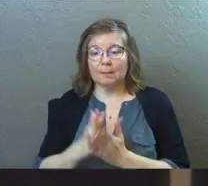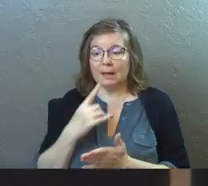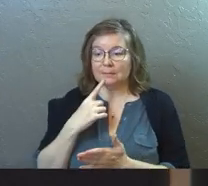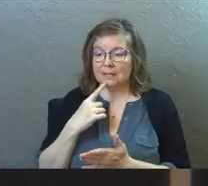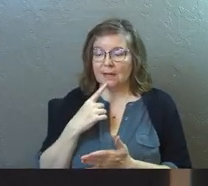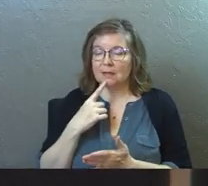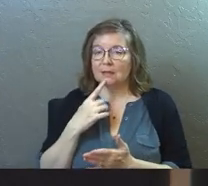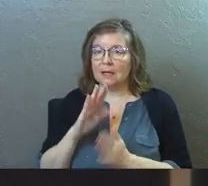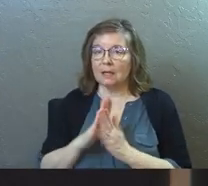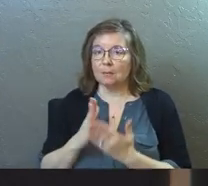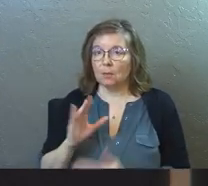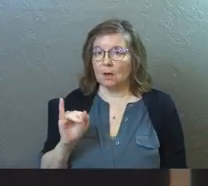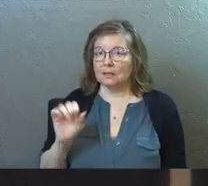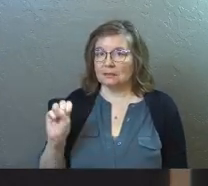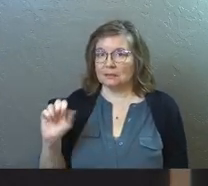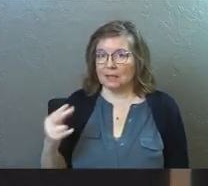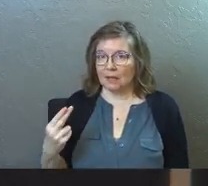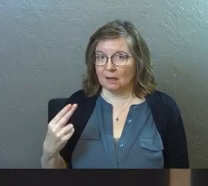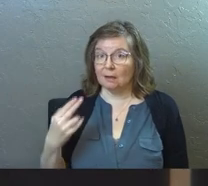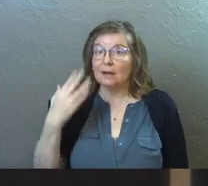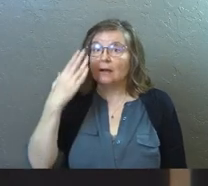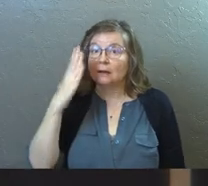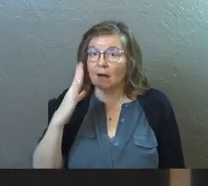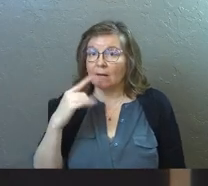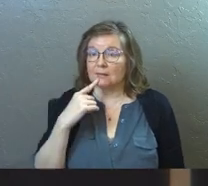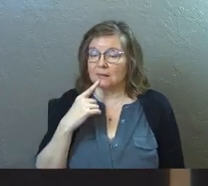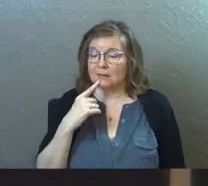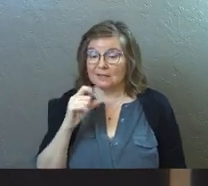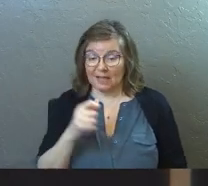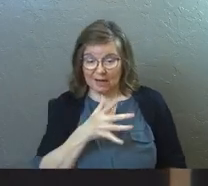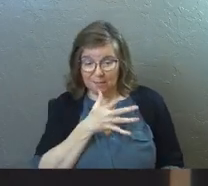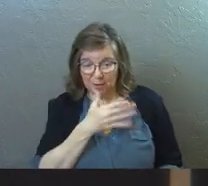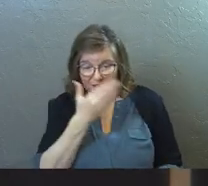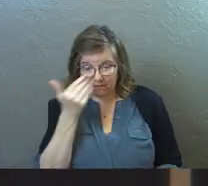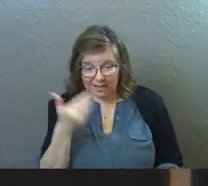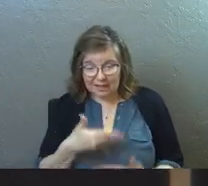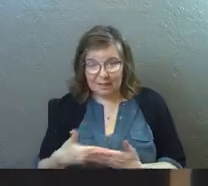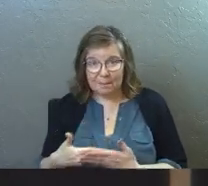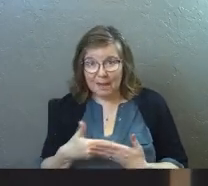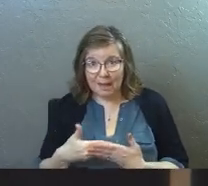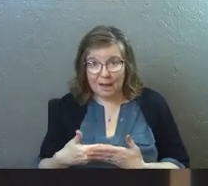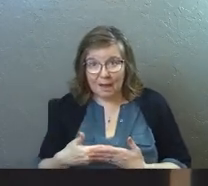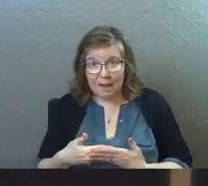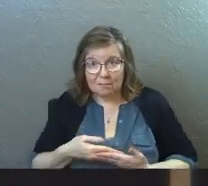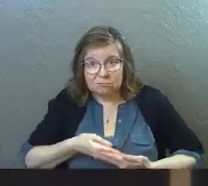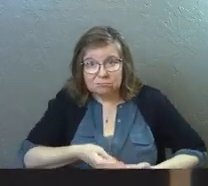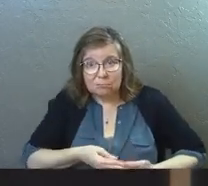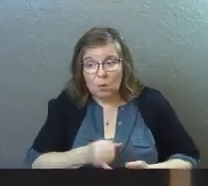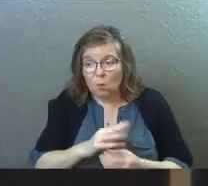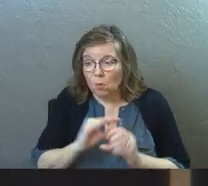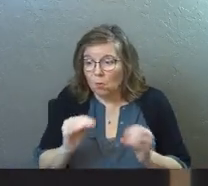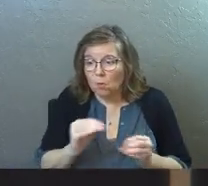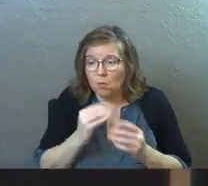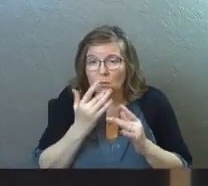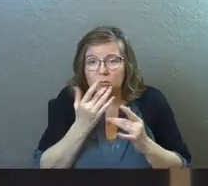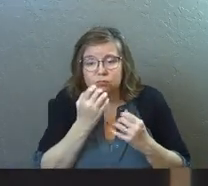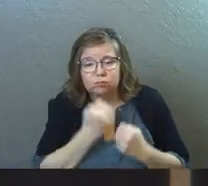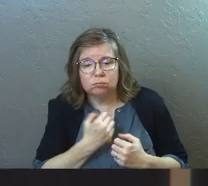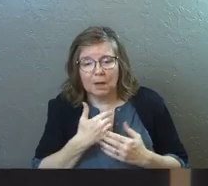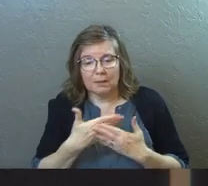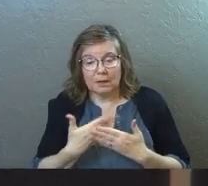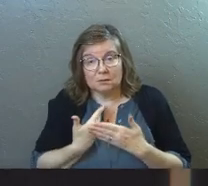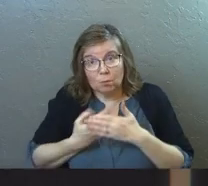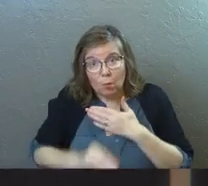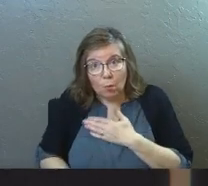Bible says in the book of Isaiah, God says, he says, can a mother forget the baby at her breast or have no compassion on the